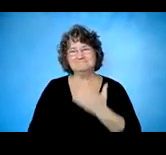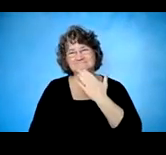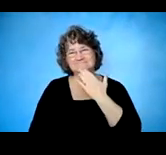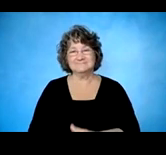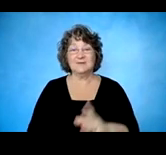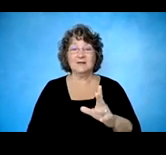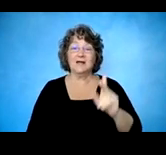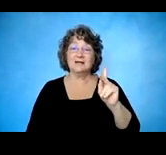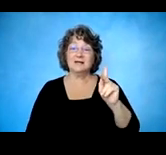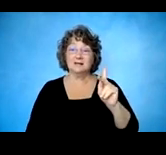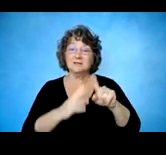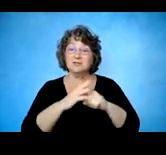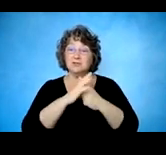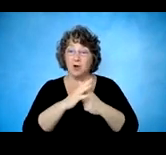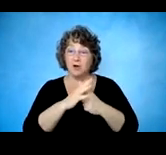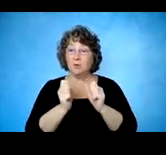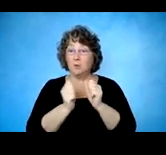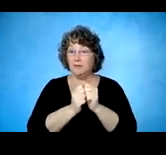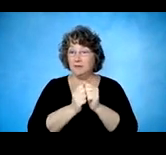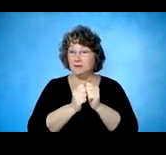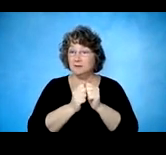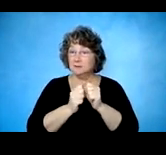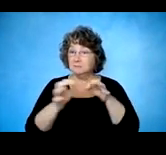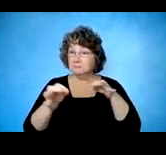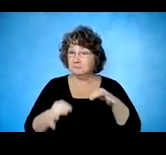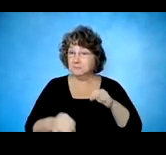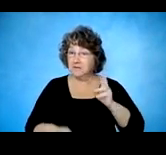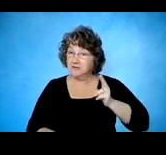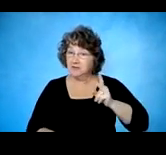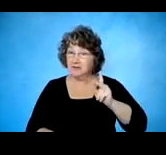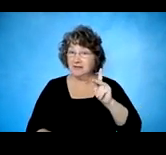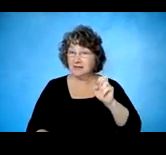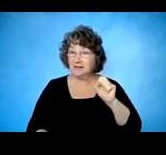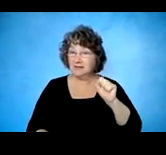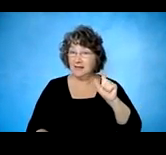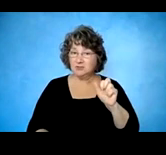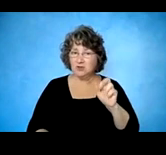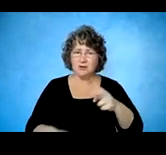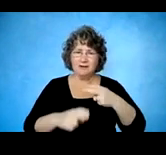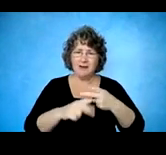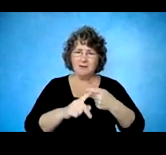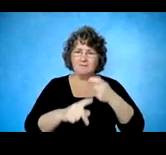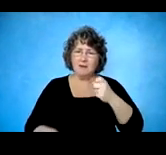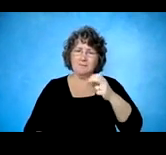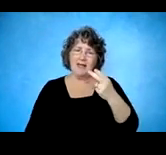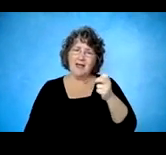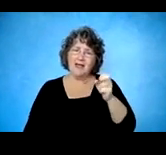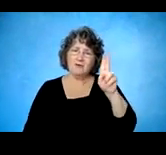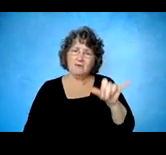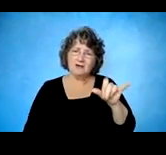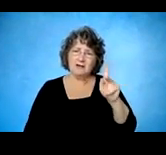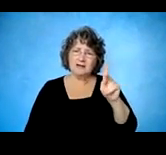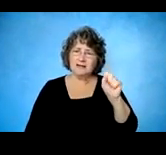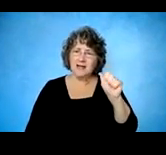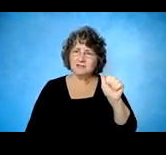Kessler Institute, let me start with just an introduction to that. It's named after Henry Kessler. And it's not just because it's named after him,